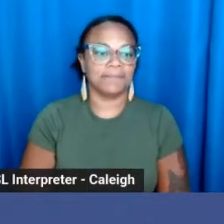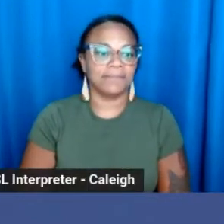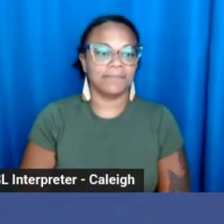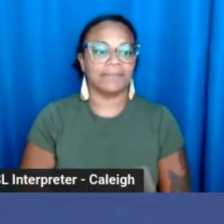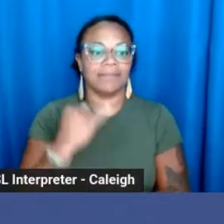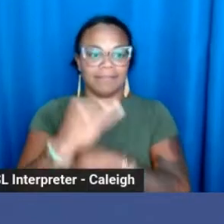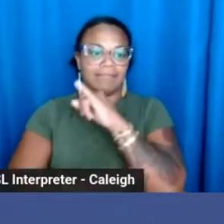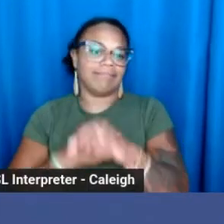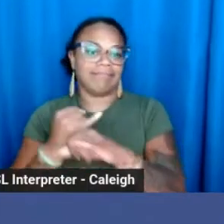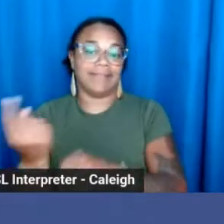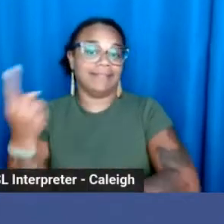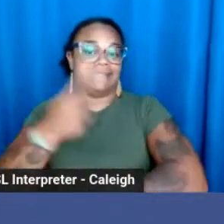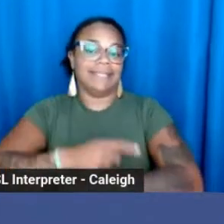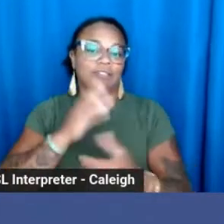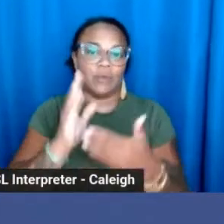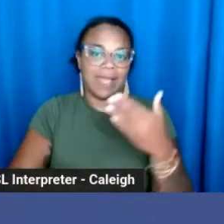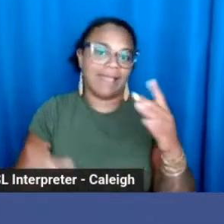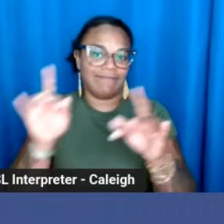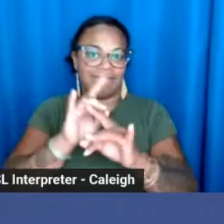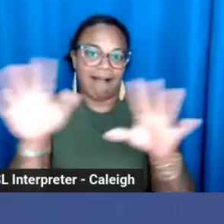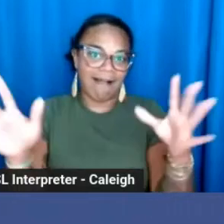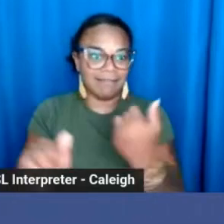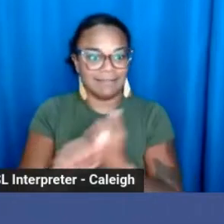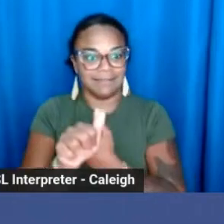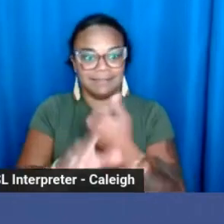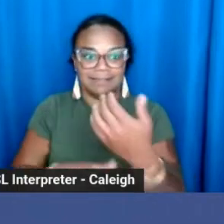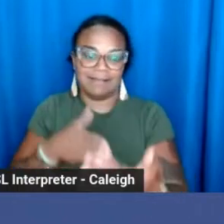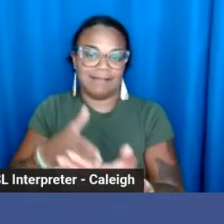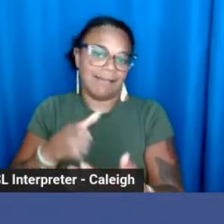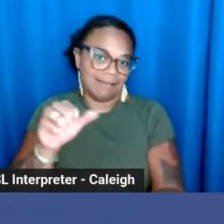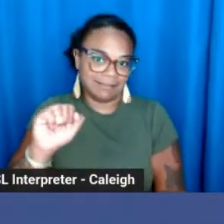International Day to End Violence Against Sex Workers.